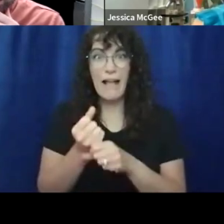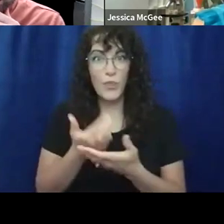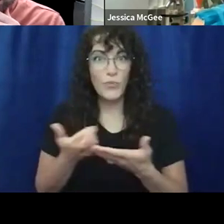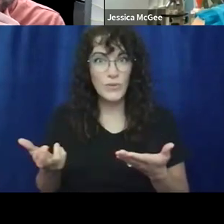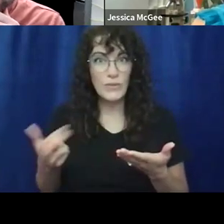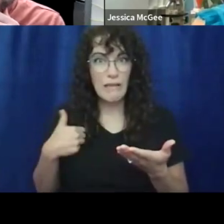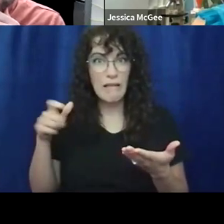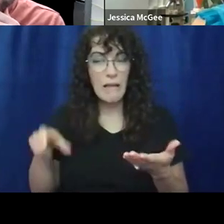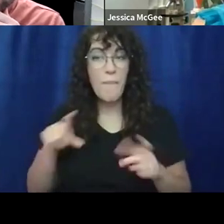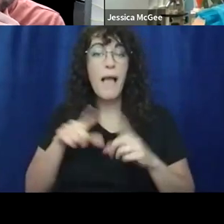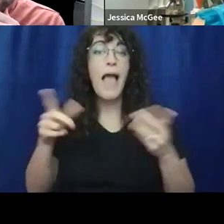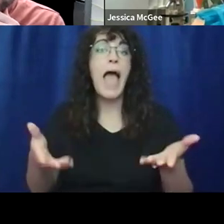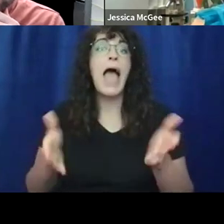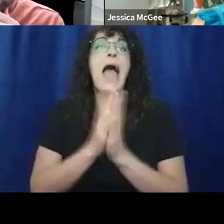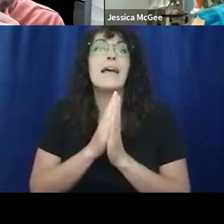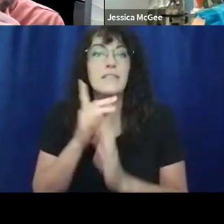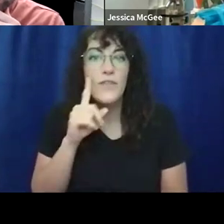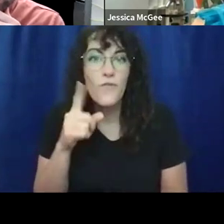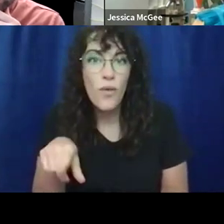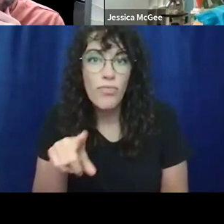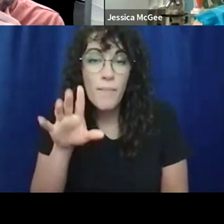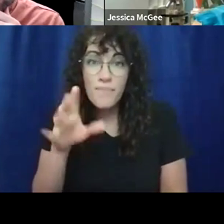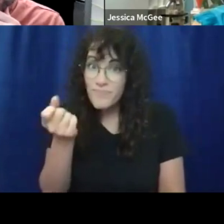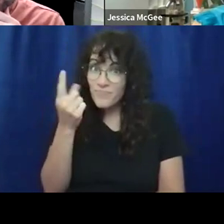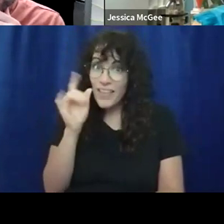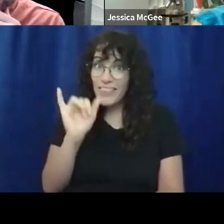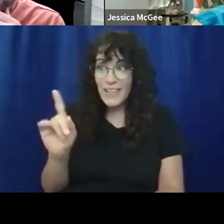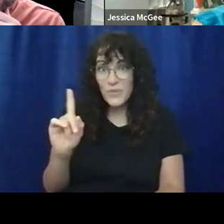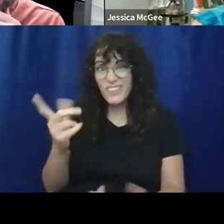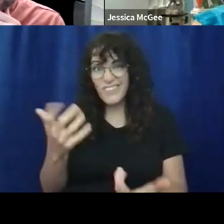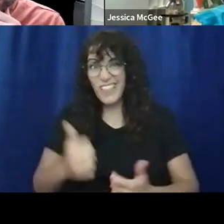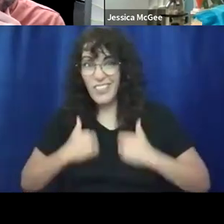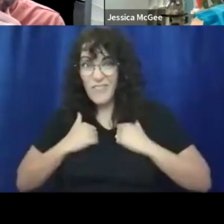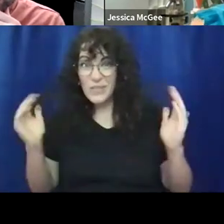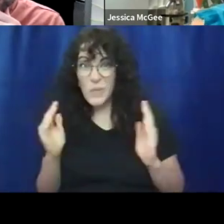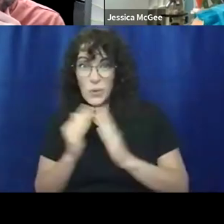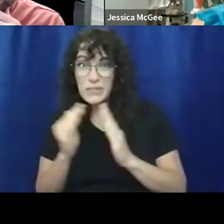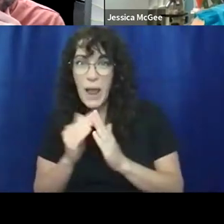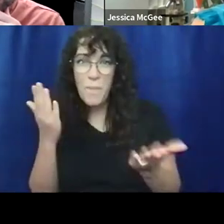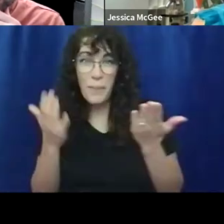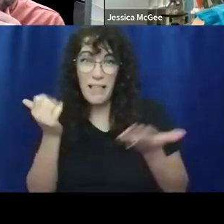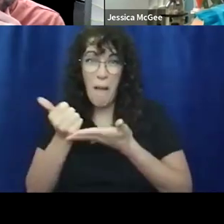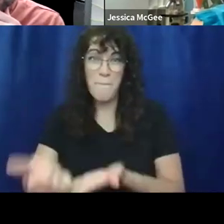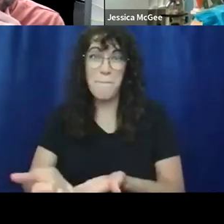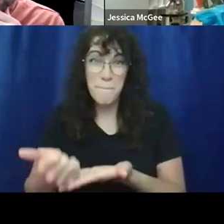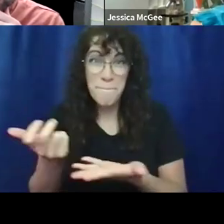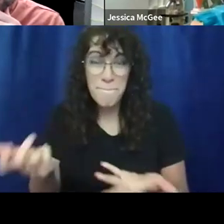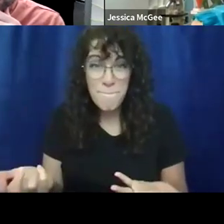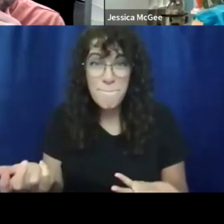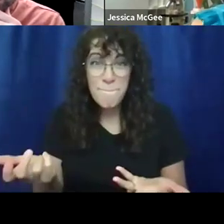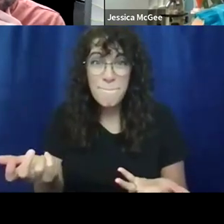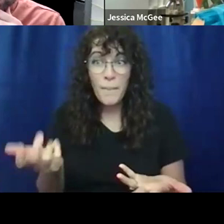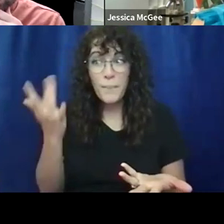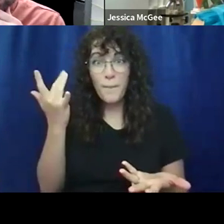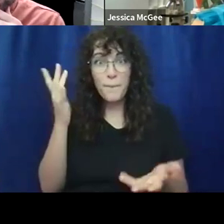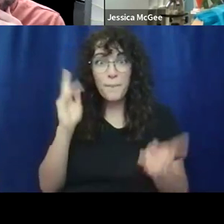asking for them. And then that's where, that's where living in a small town probably makes a huge difference is, uh, that people were,